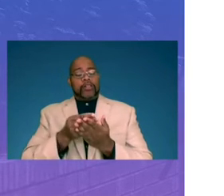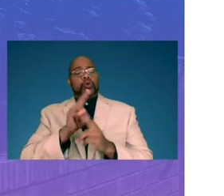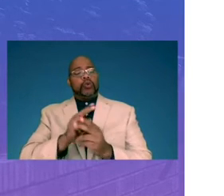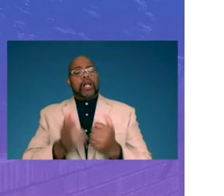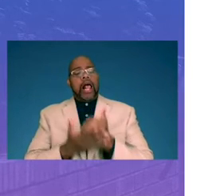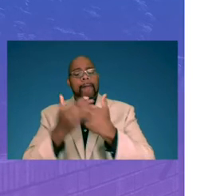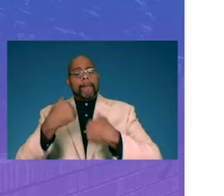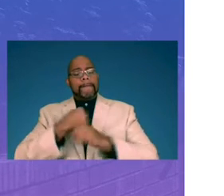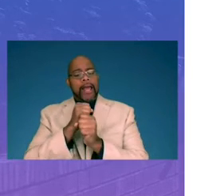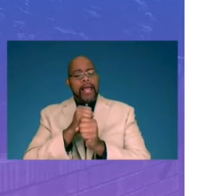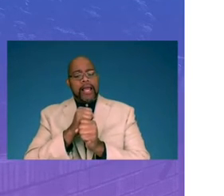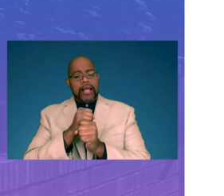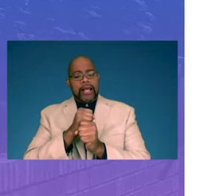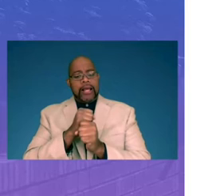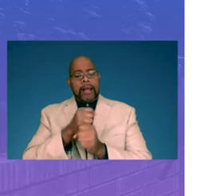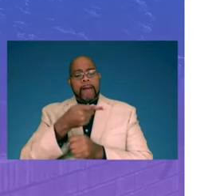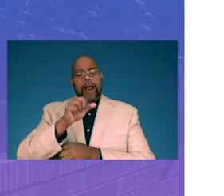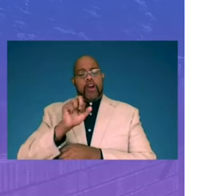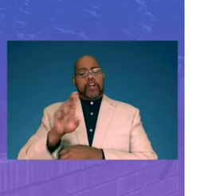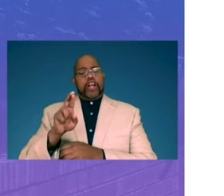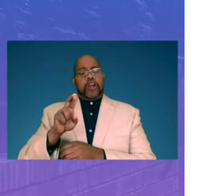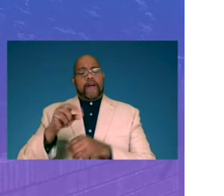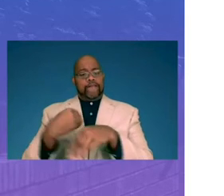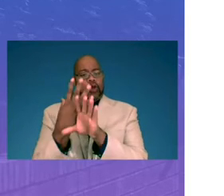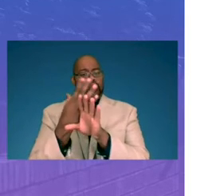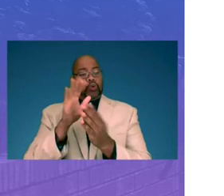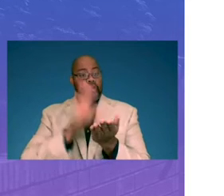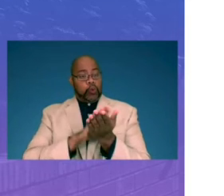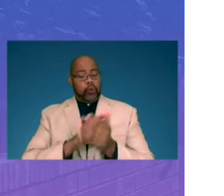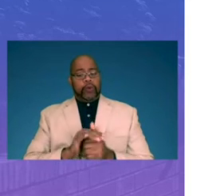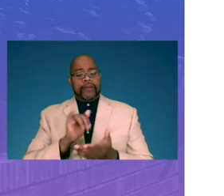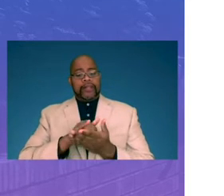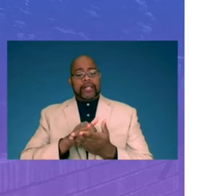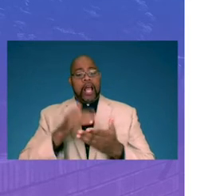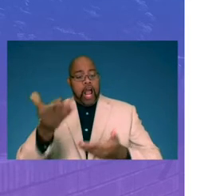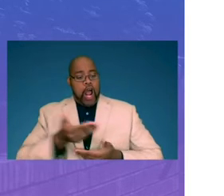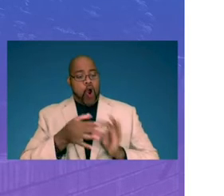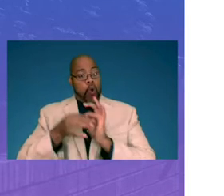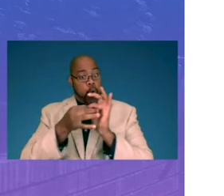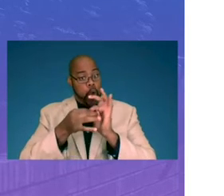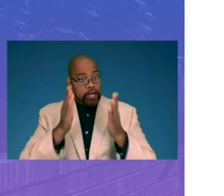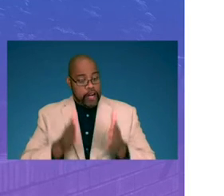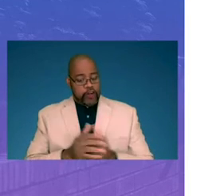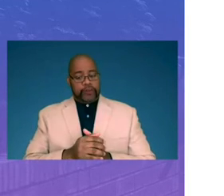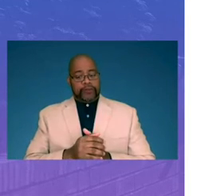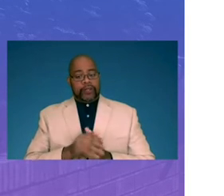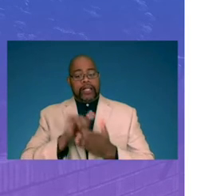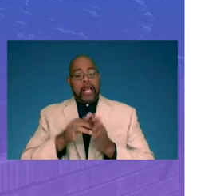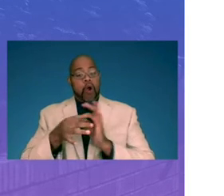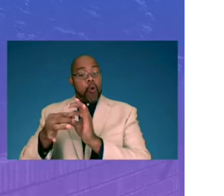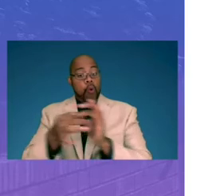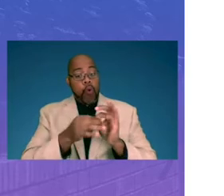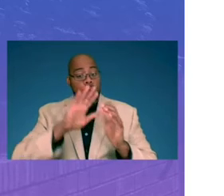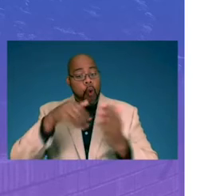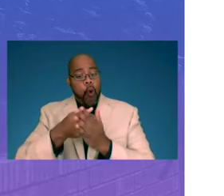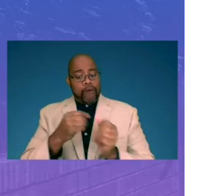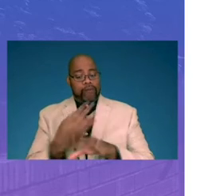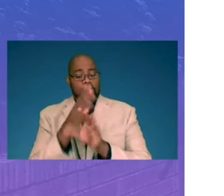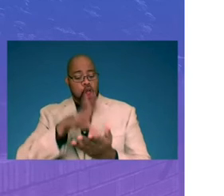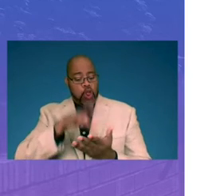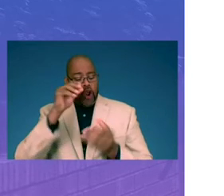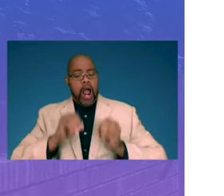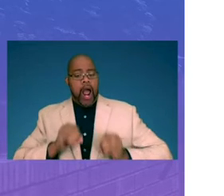create Pioneer Virtual Academy. This allowed us to hire a coordinator that coordinated all virtual learning